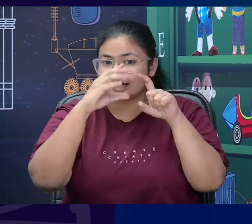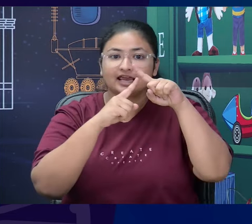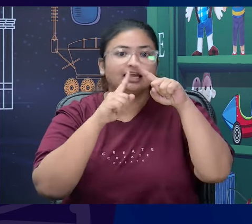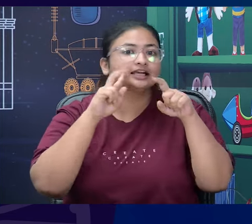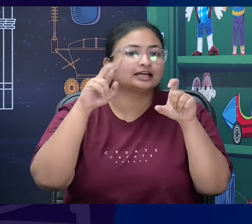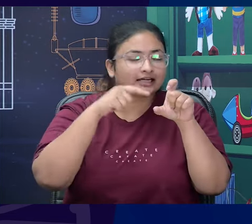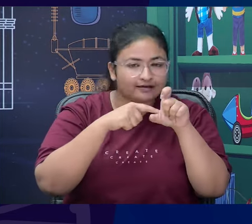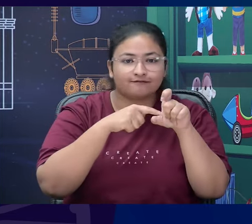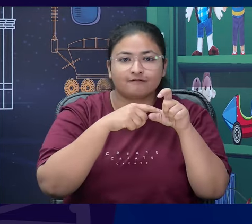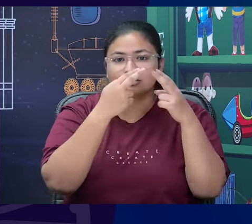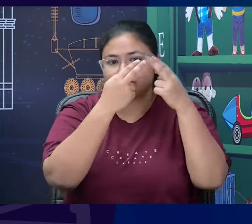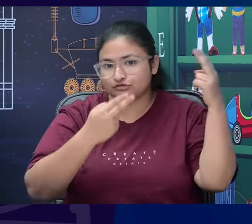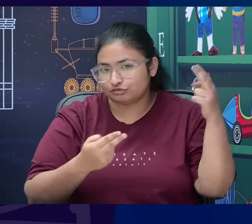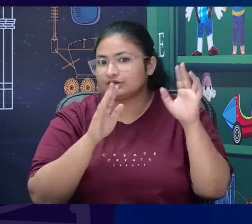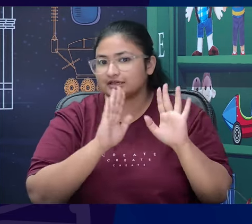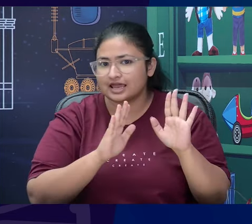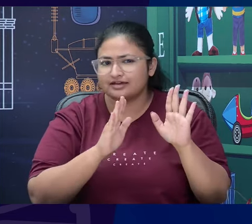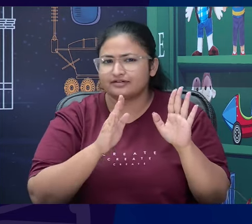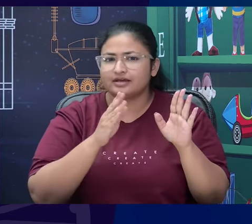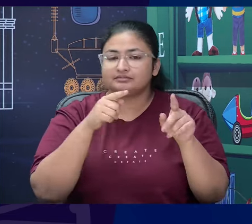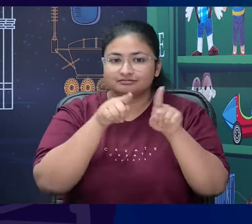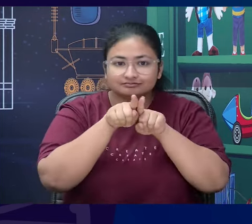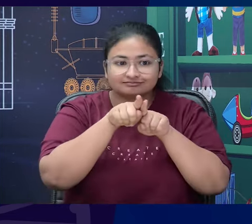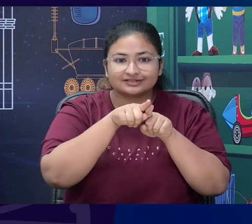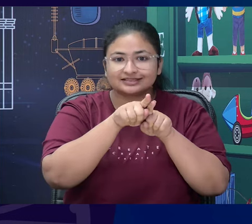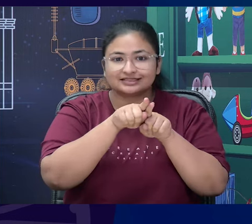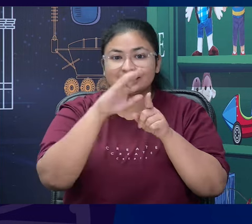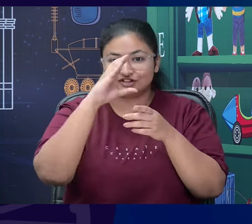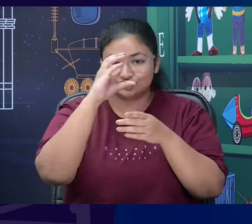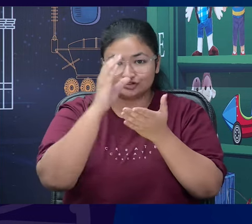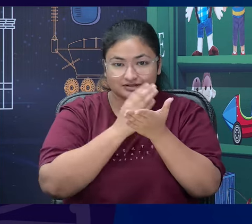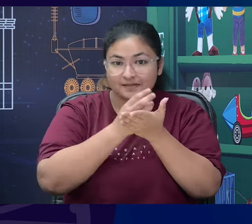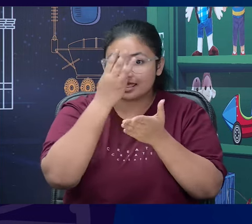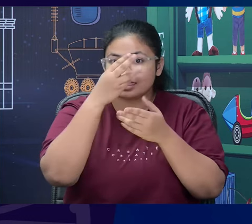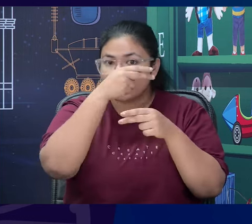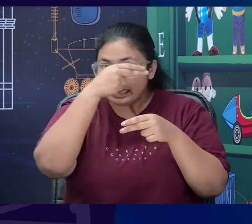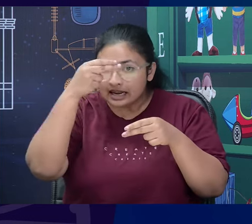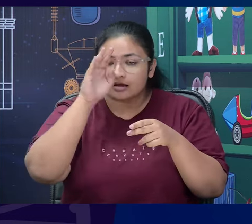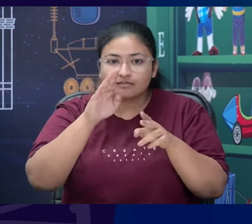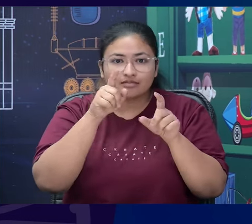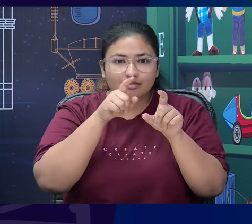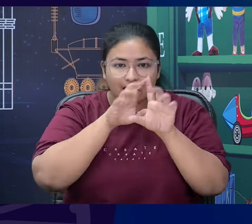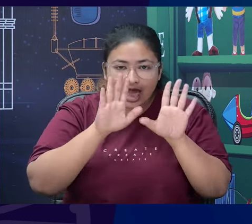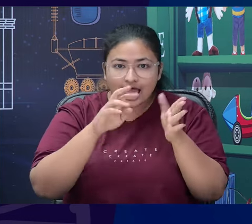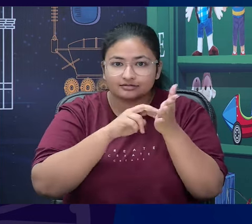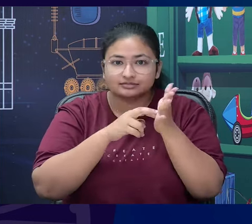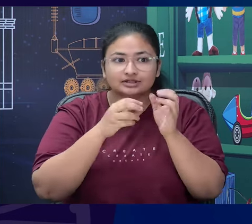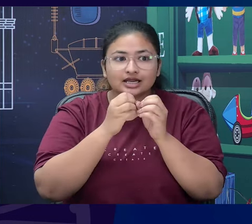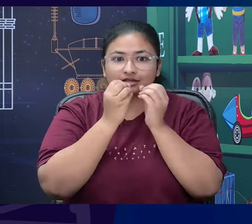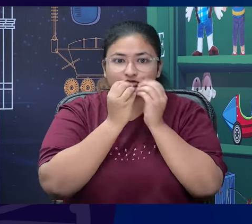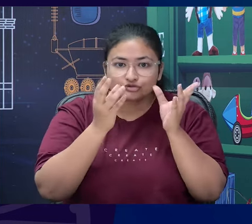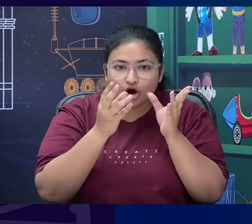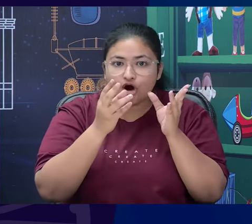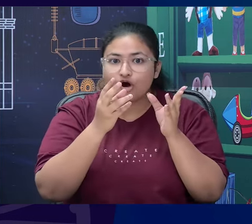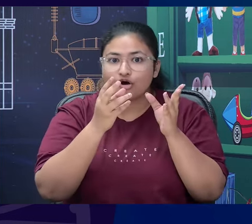Midnight Visitor. So like you can hear in the name itself, there is lot of suspense, there is irony and it is